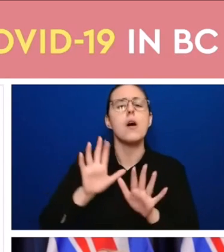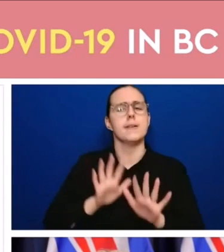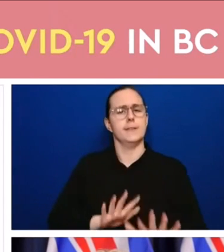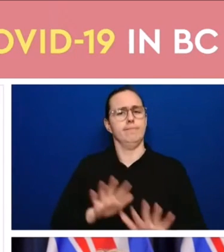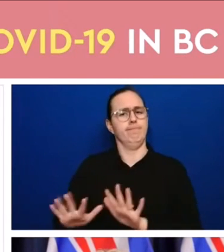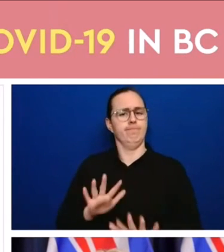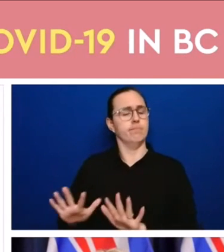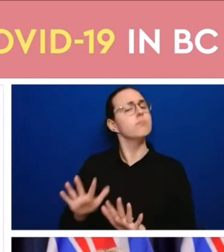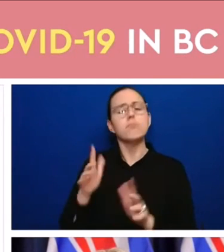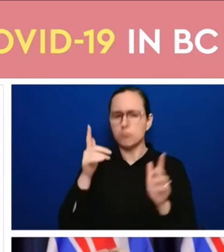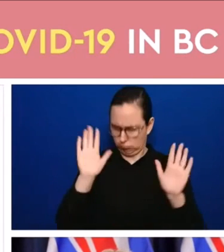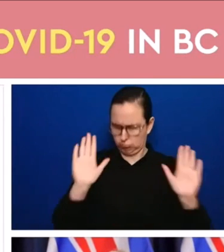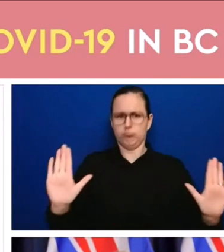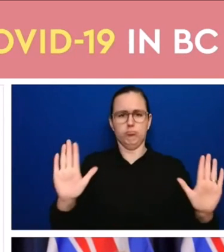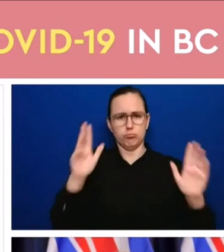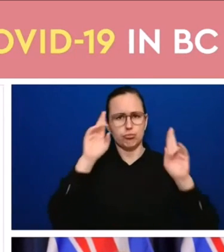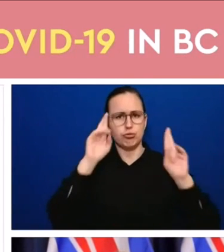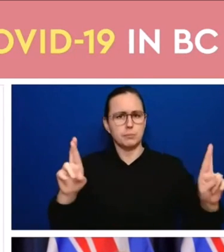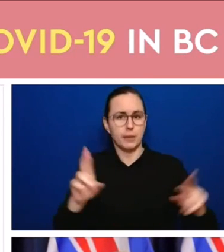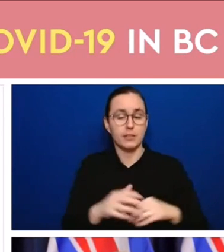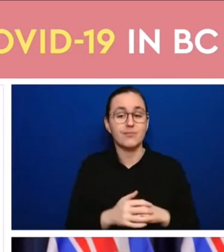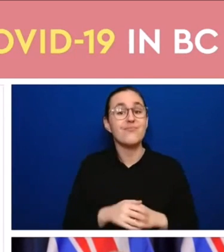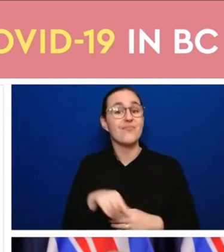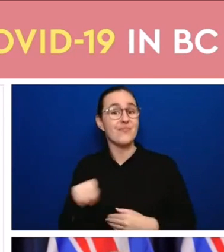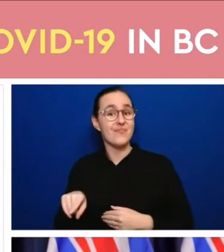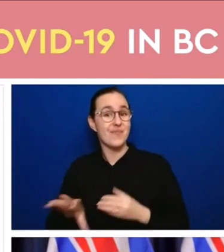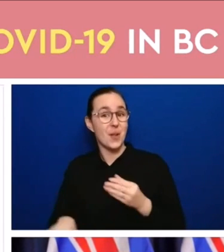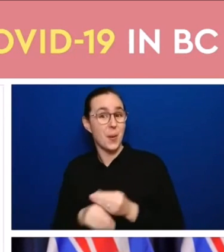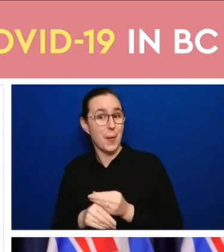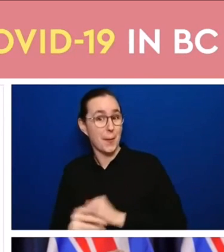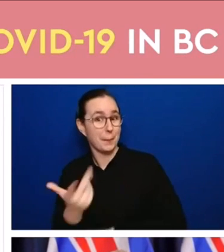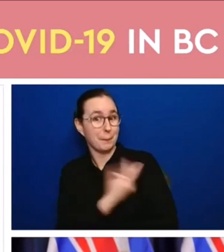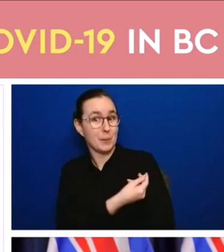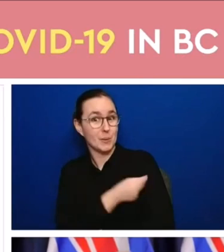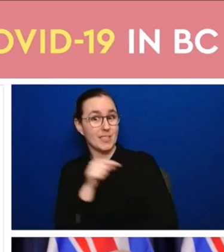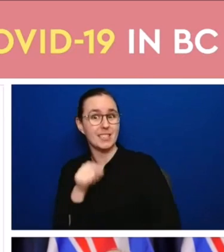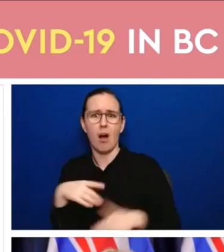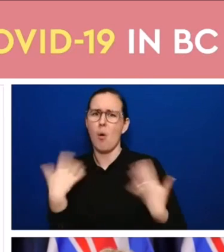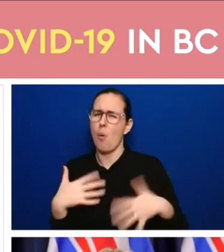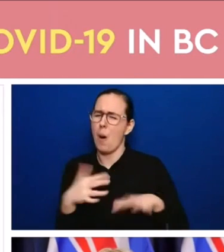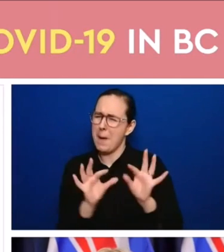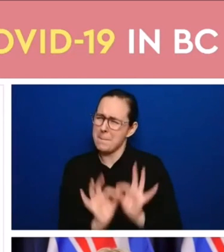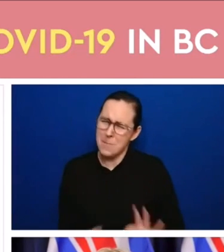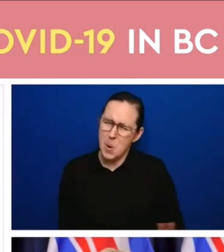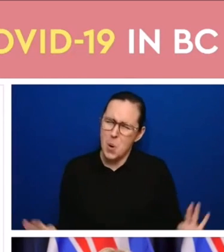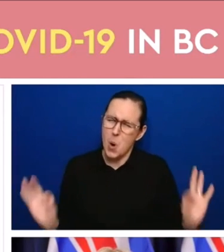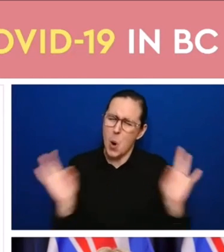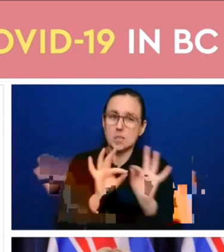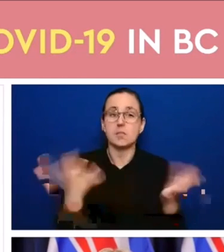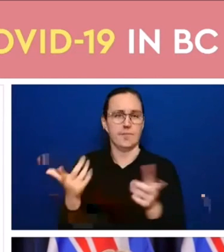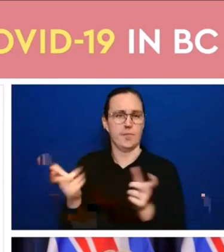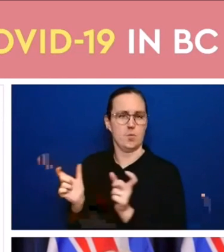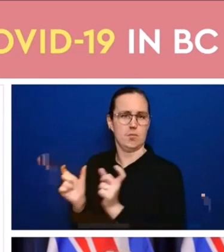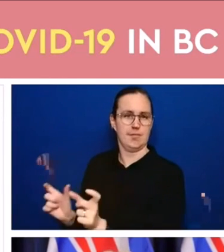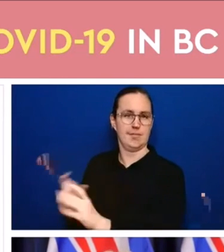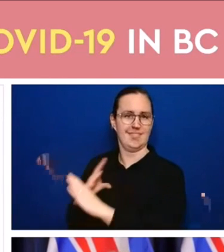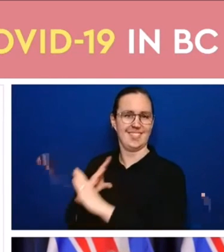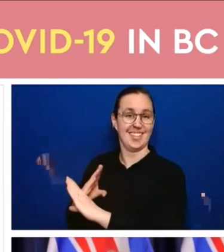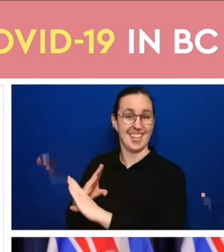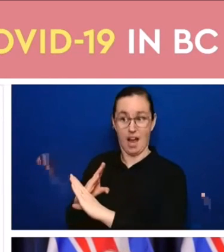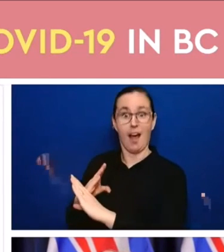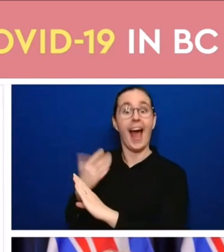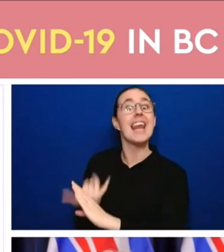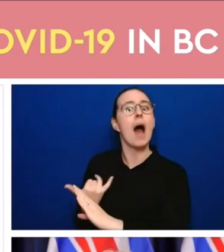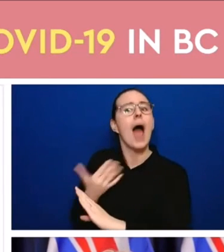against infection right now but also for the future and in addition very shortly we should have new tools and